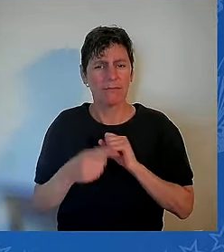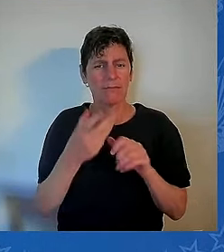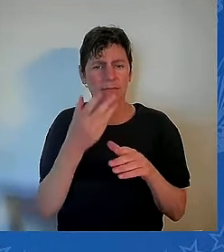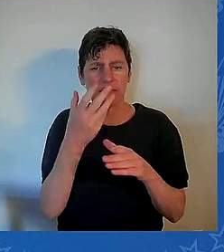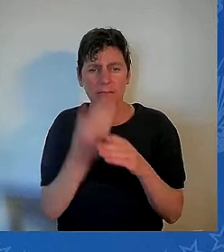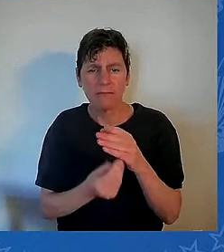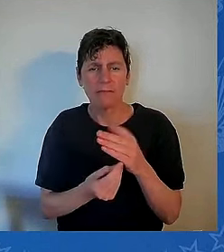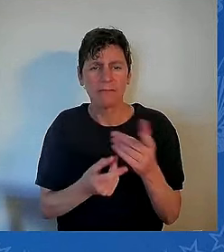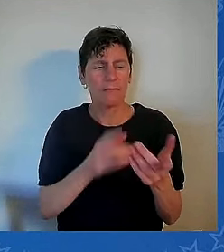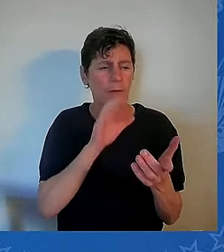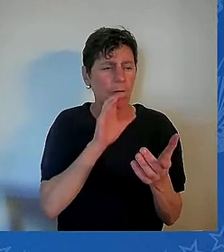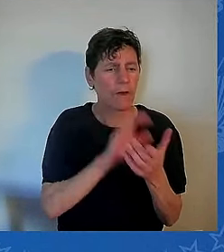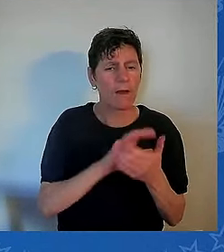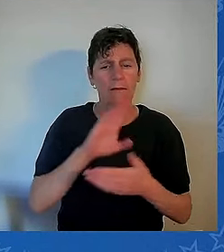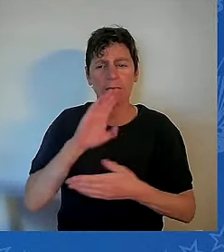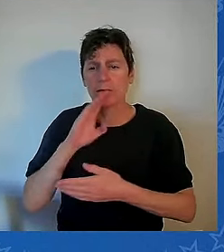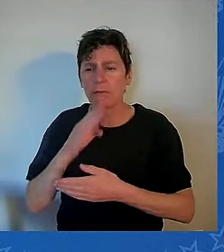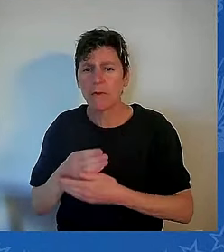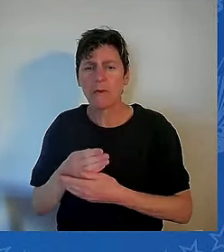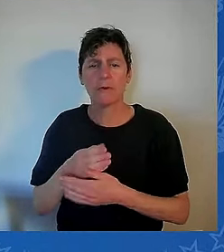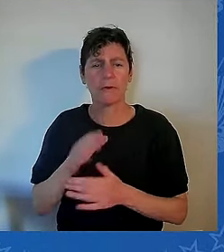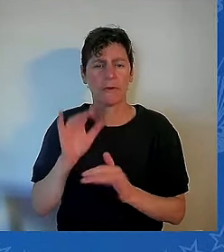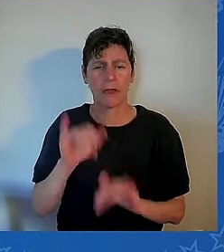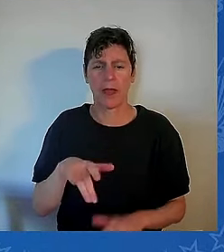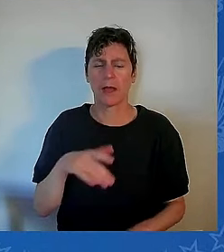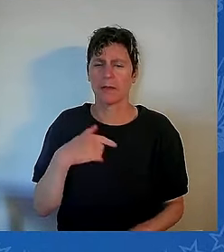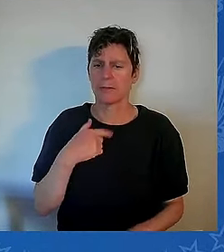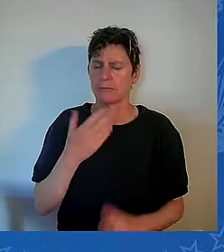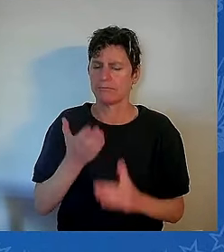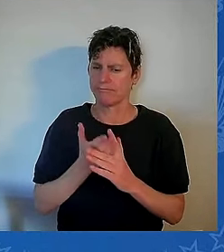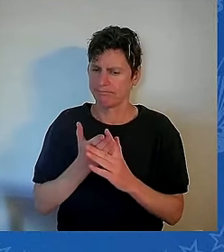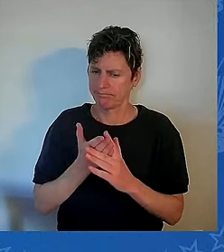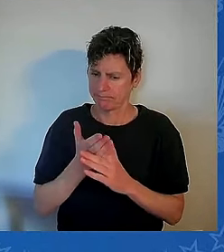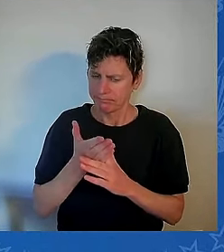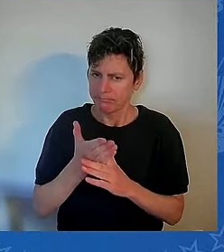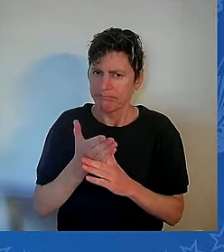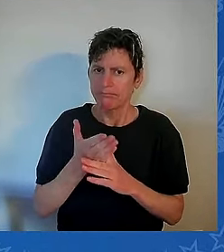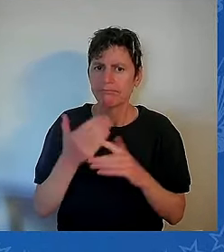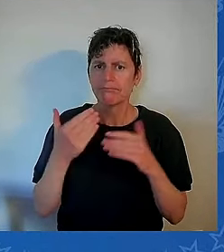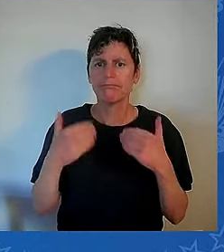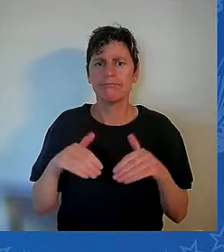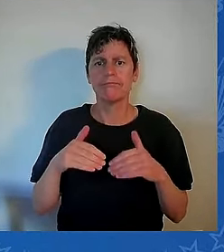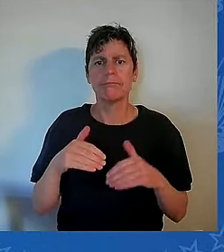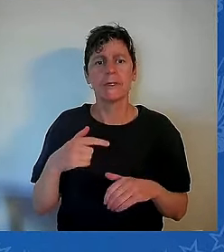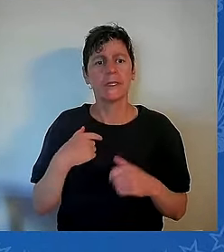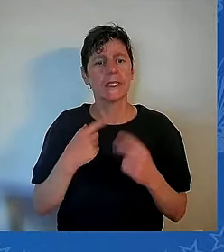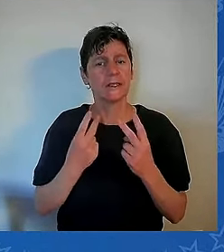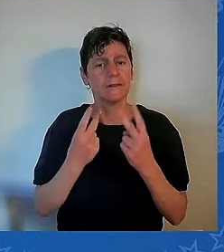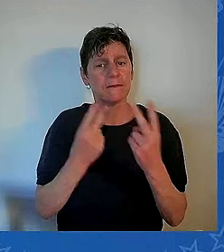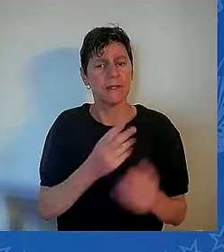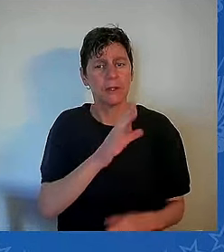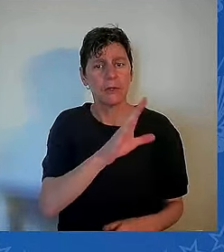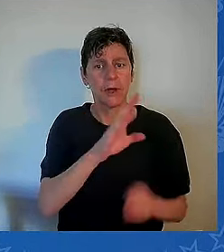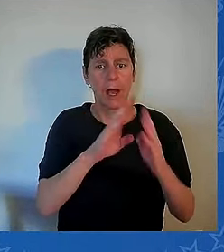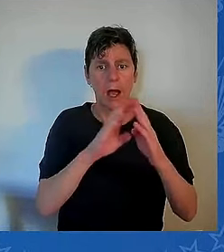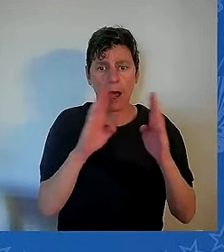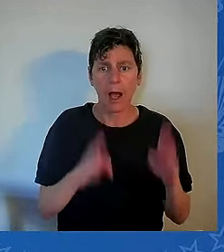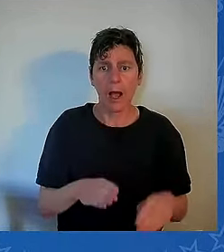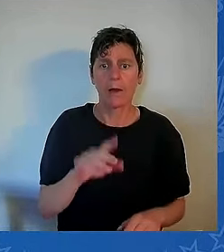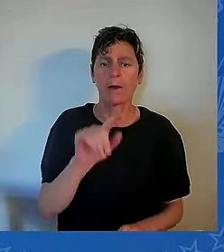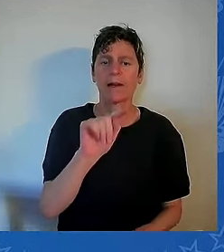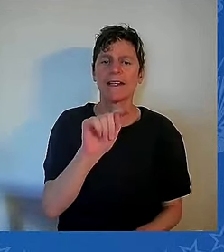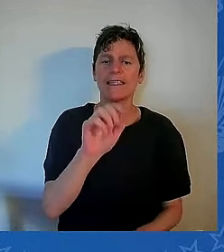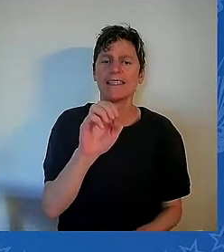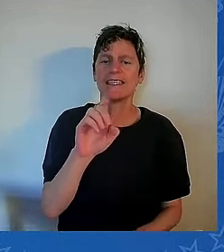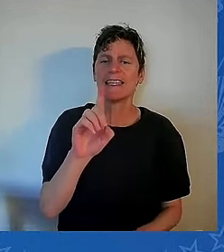Along with Teddy, she got me through